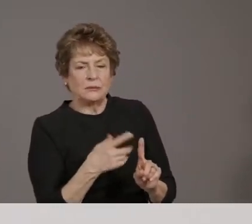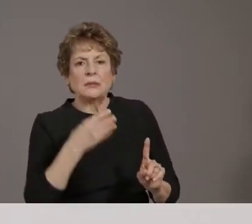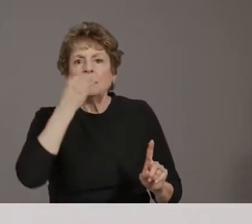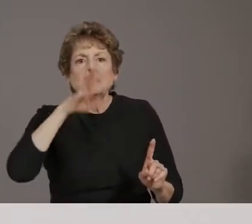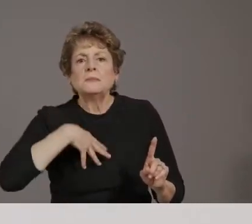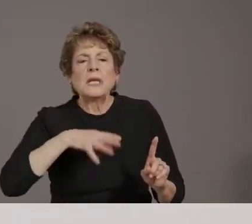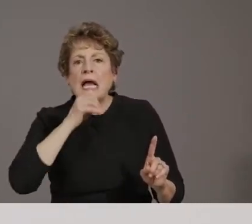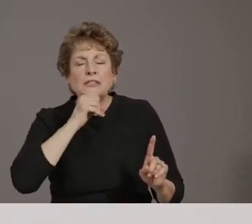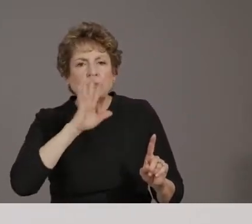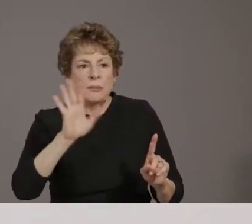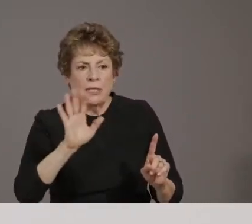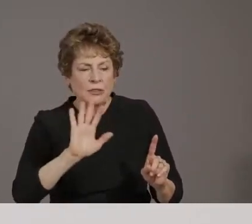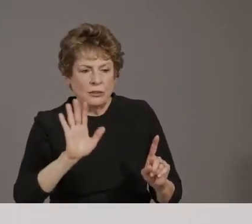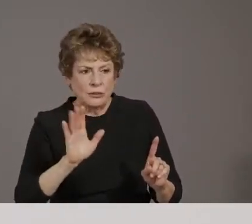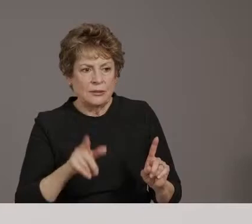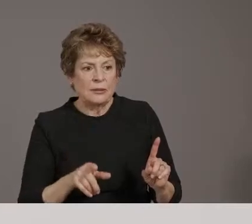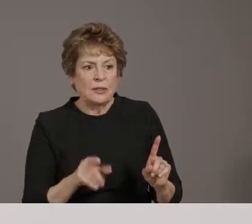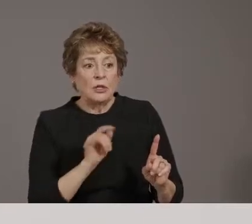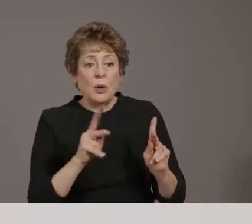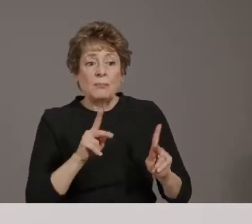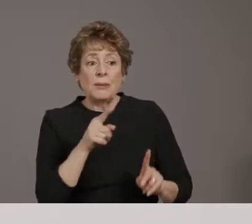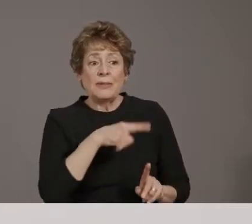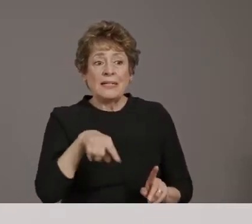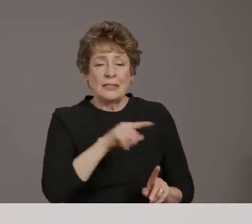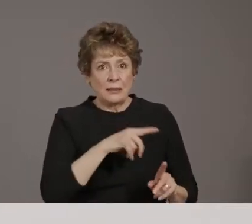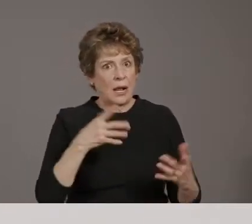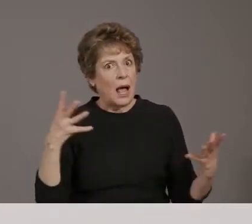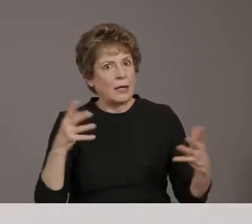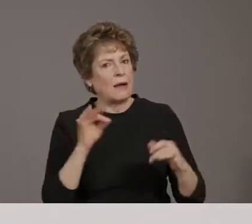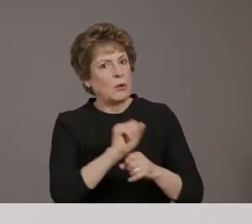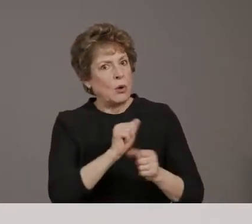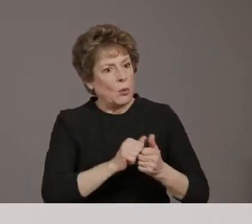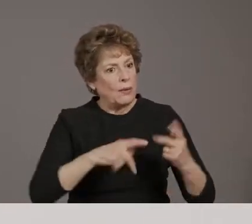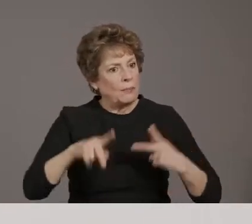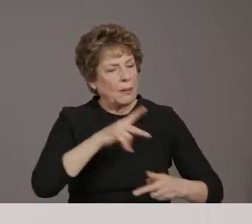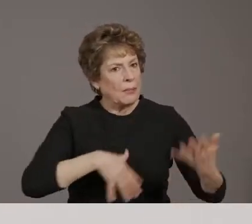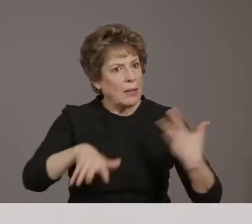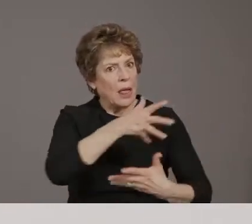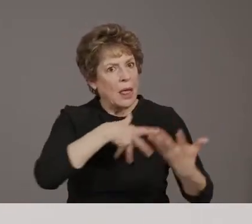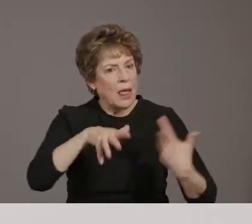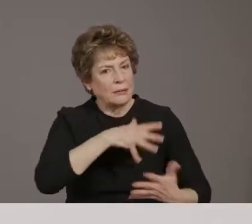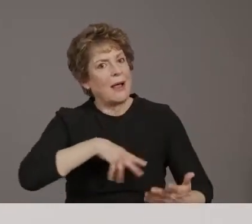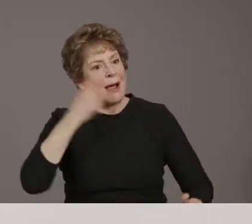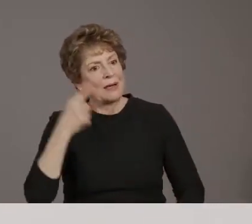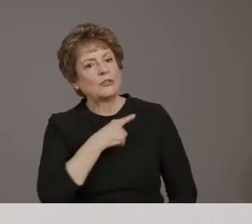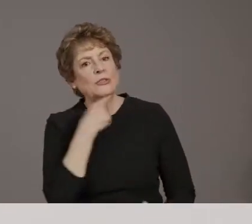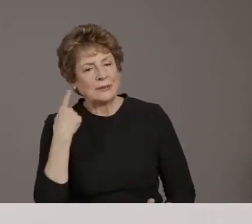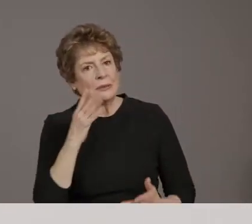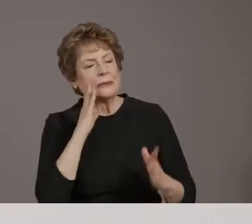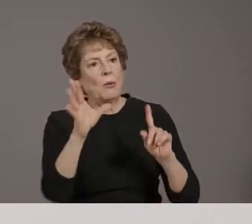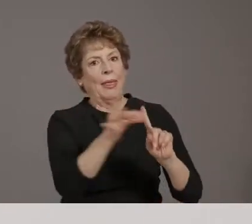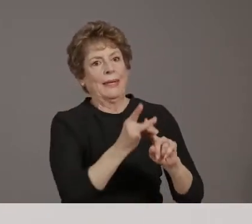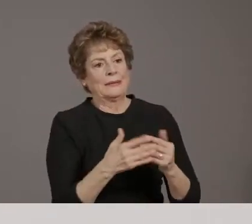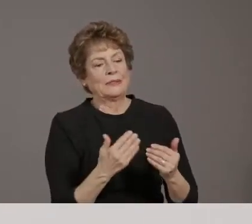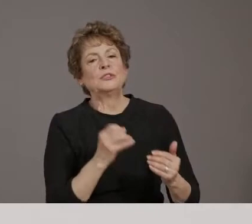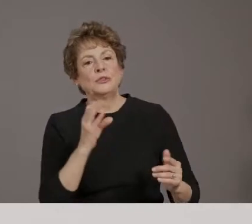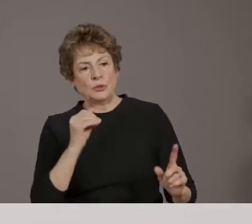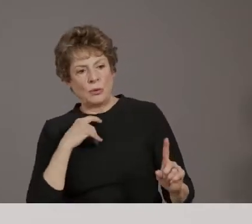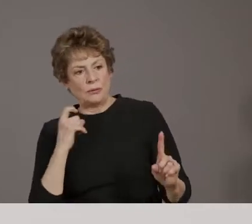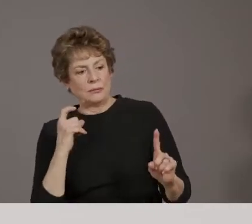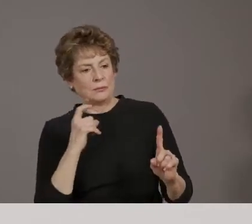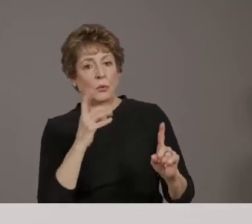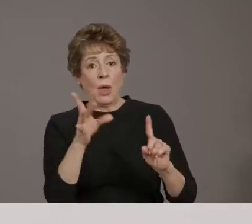do know that those people are going to be at increased risk for potentially catching and then transmitting COVID-19.